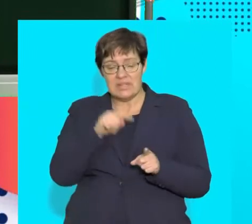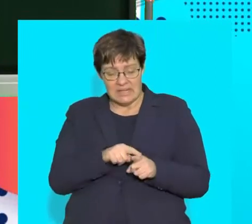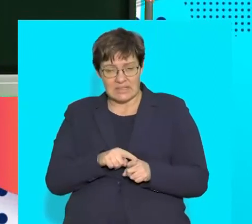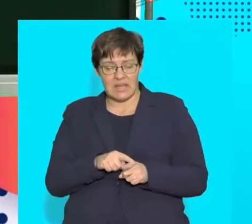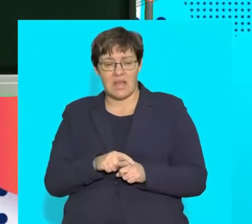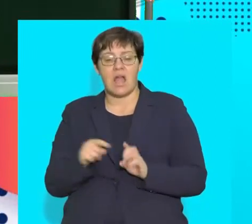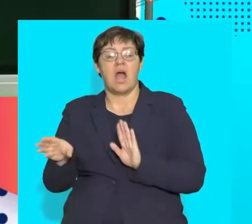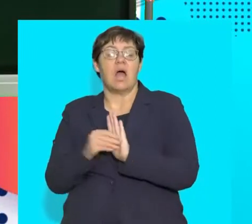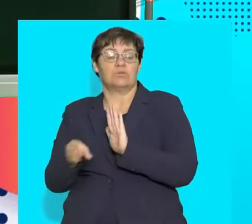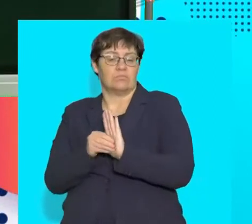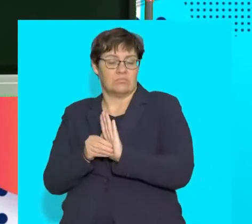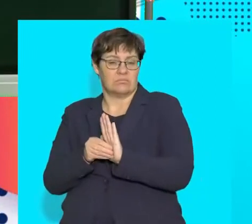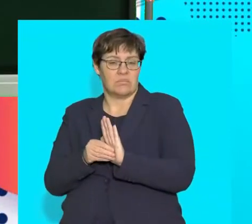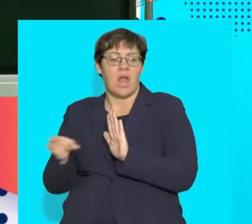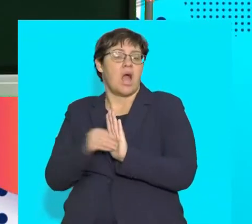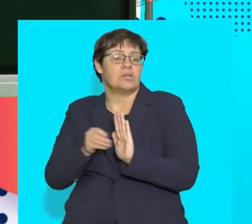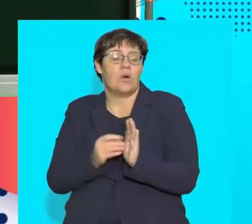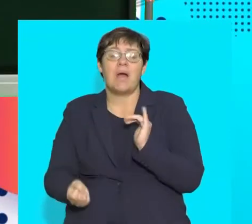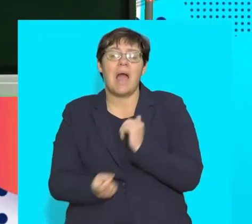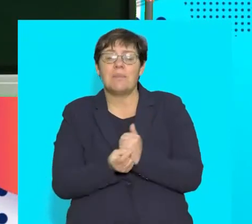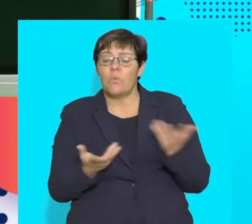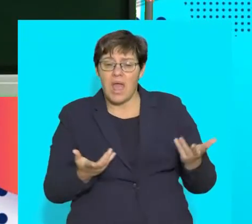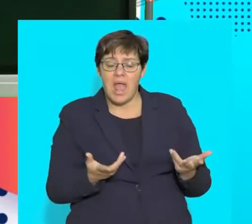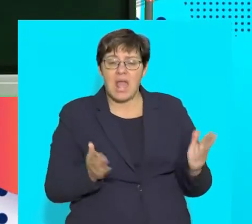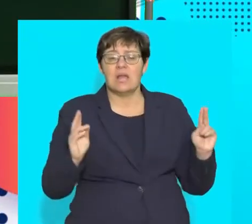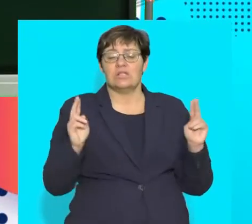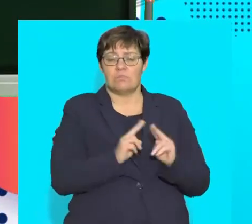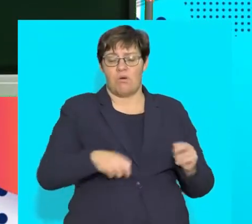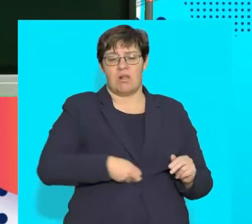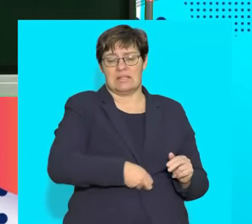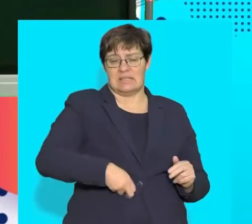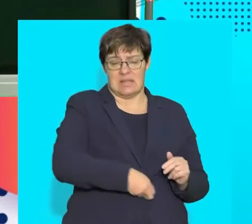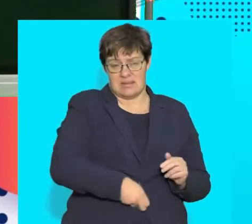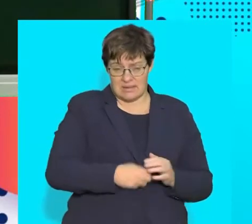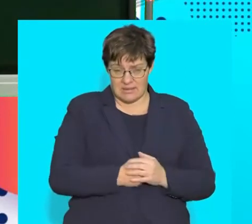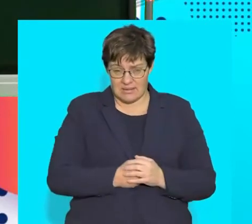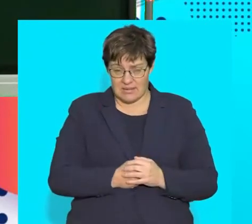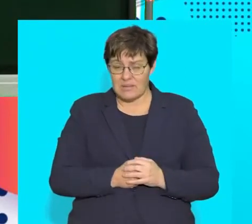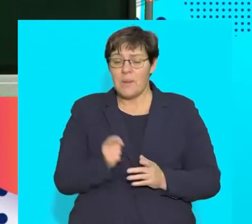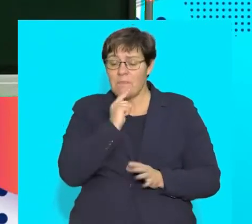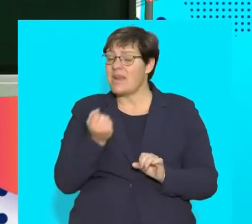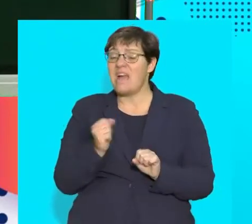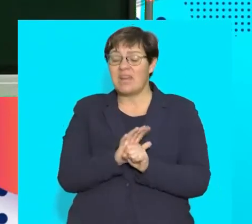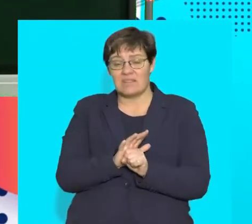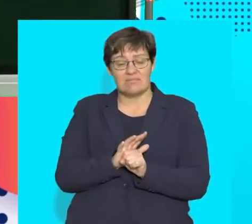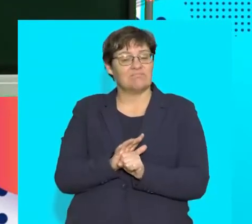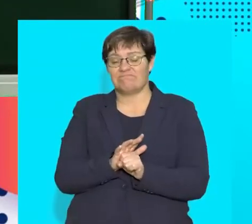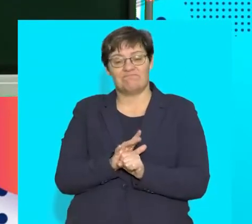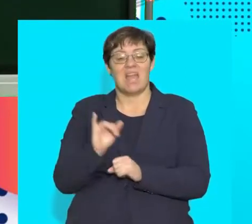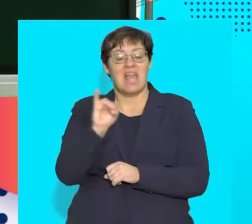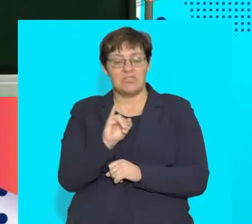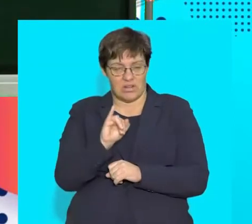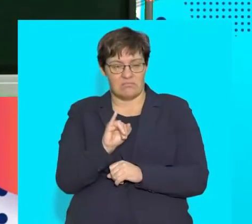insulin then needs to be absorbed and the absorption only happens in small intestine. So, it means that effectively,